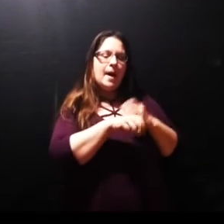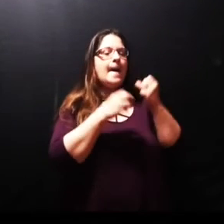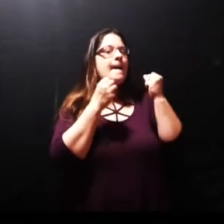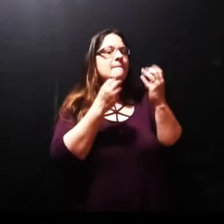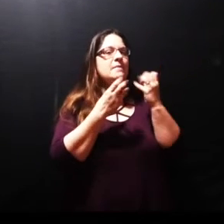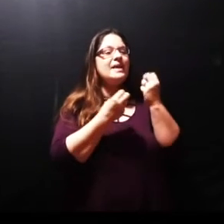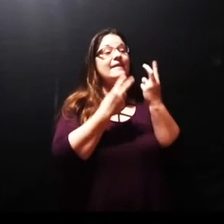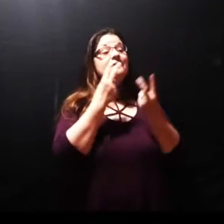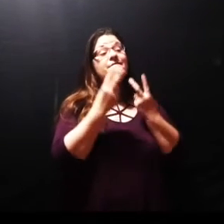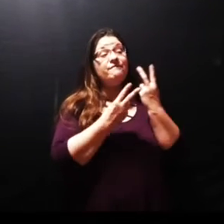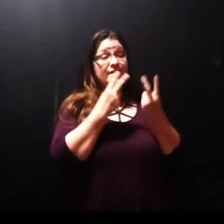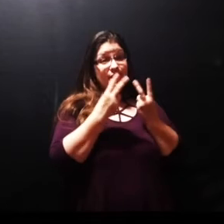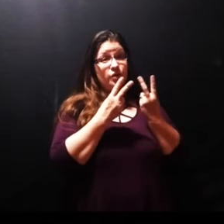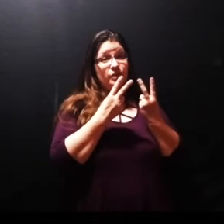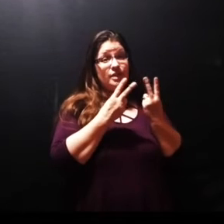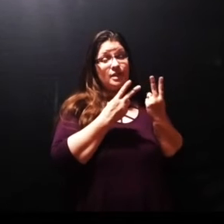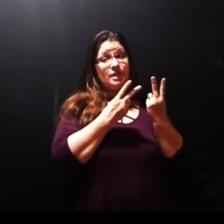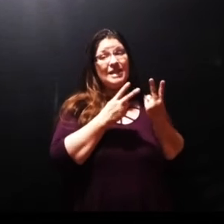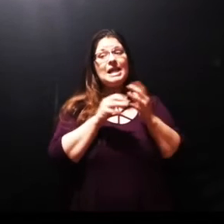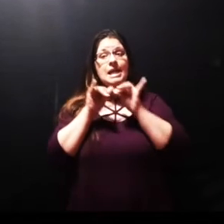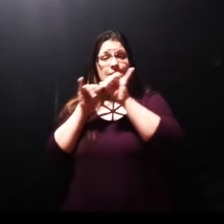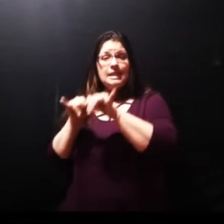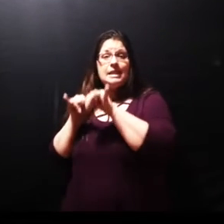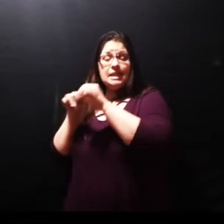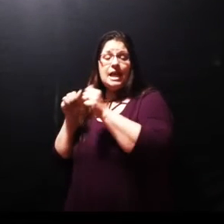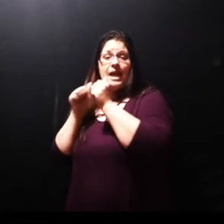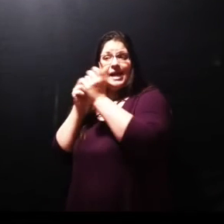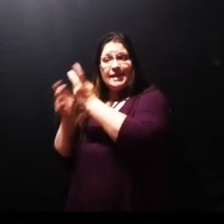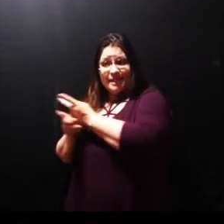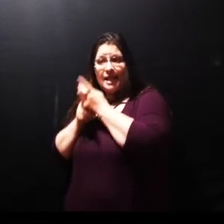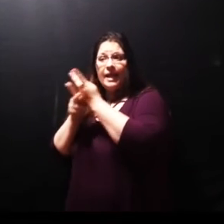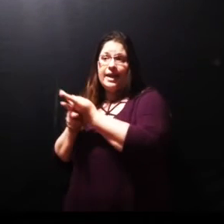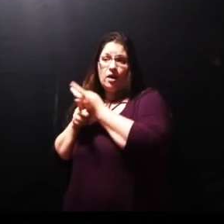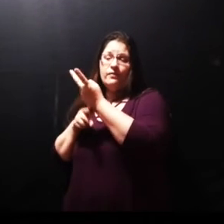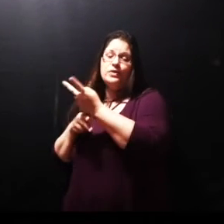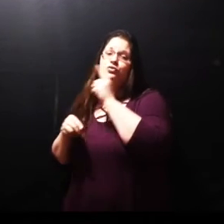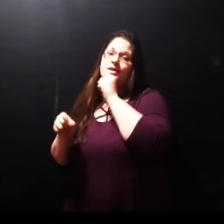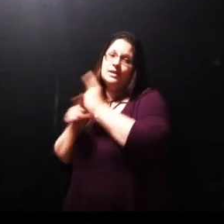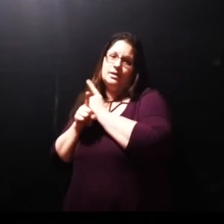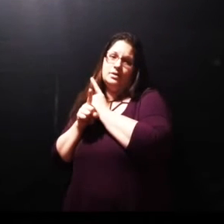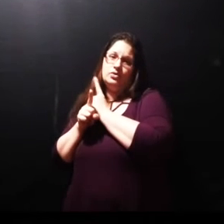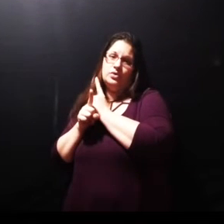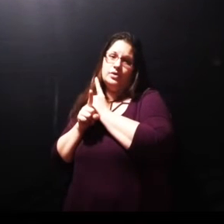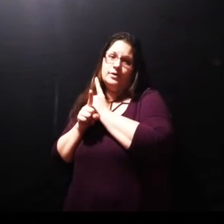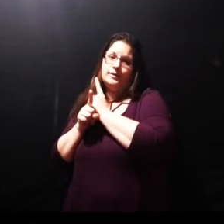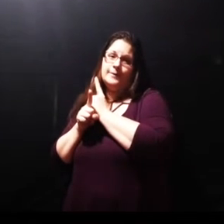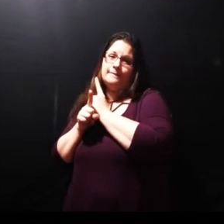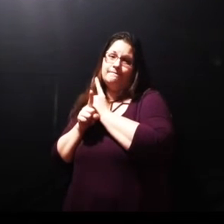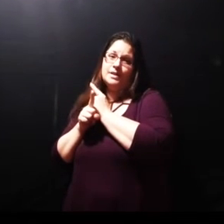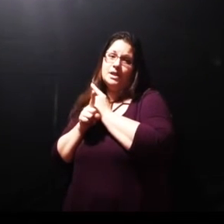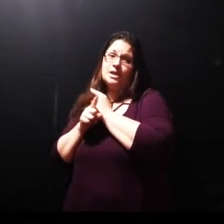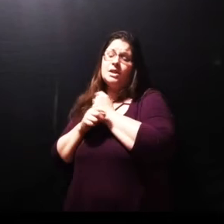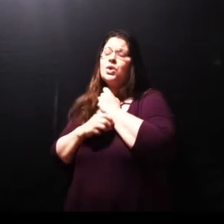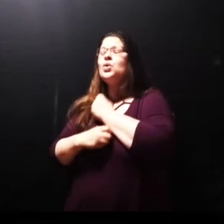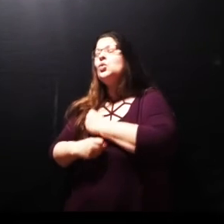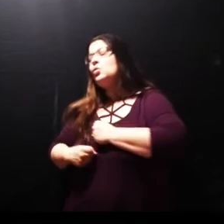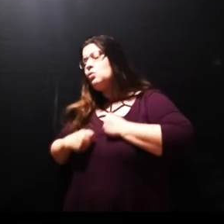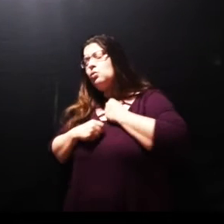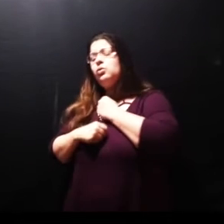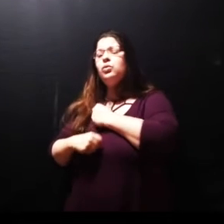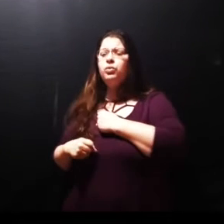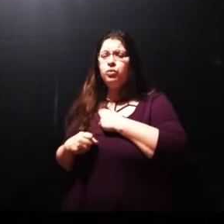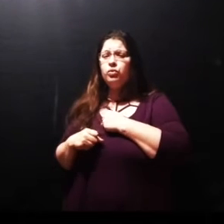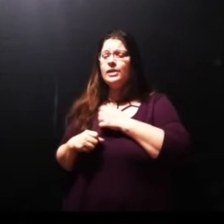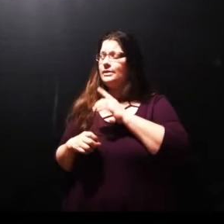so Bethany still had many visitors in it who were taking care of Mary and Martha and looking after their grief they were